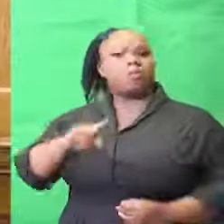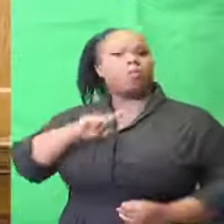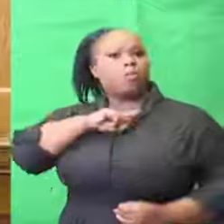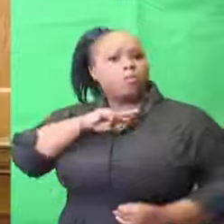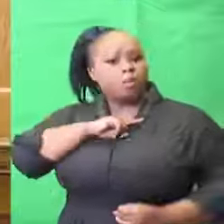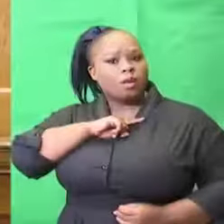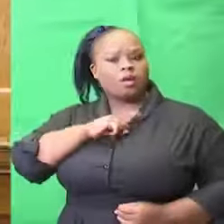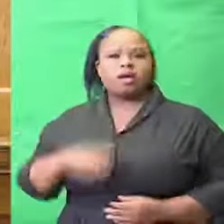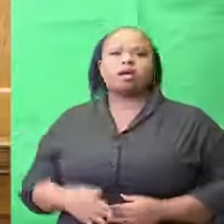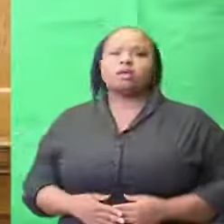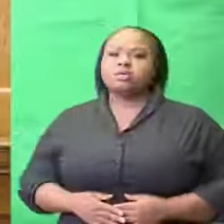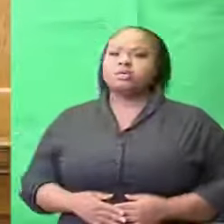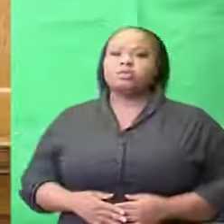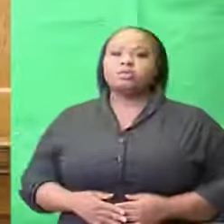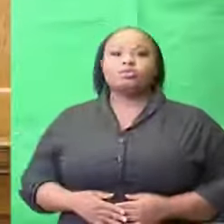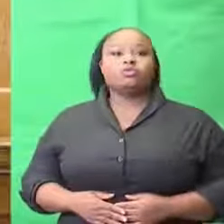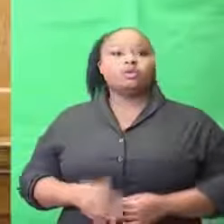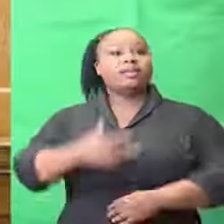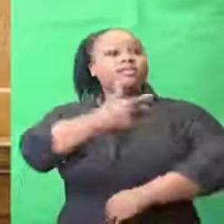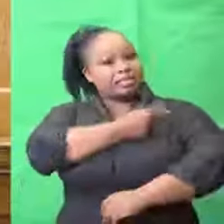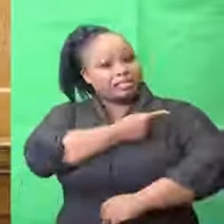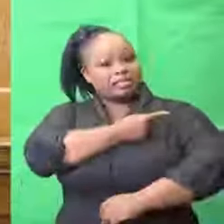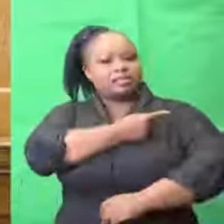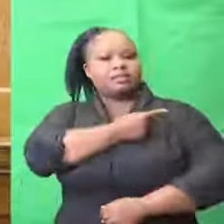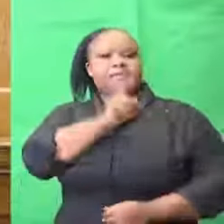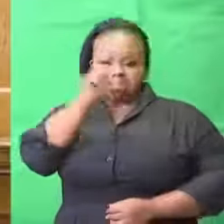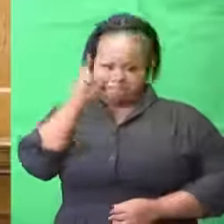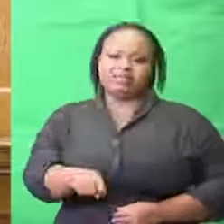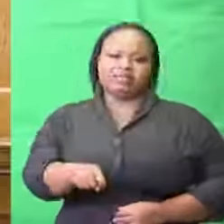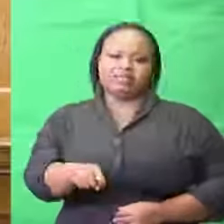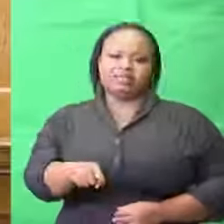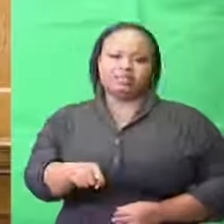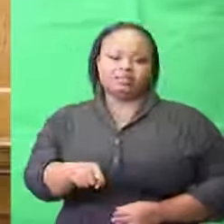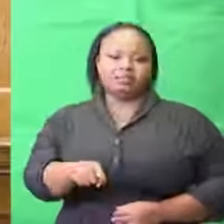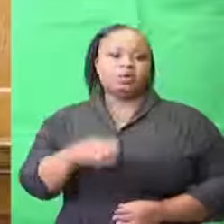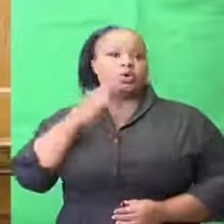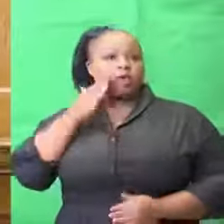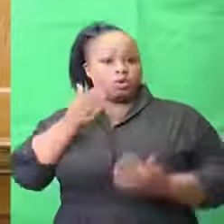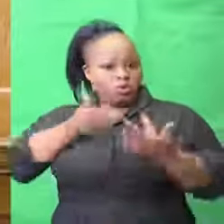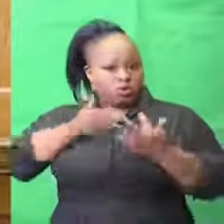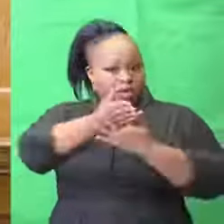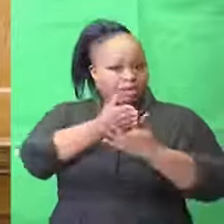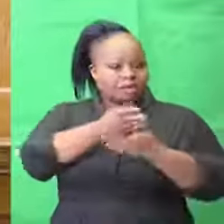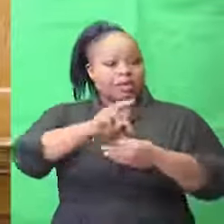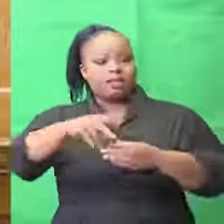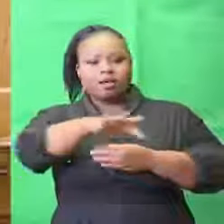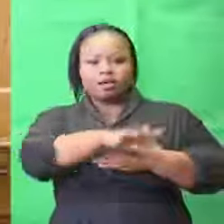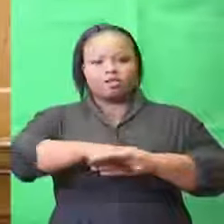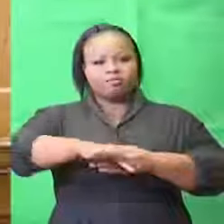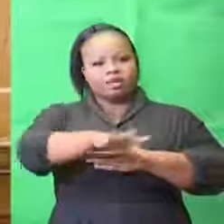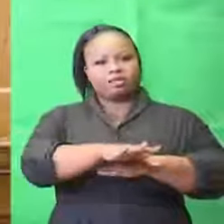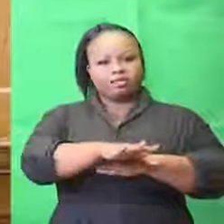to make vaccinations compulsory for certain locations and